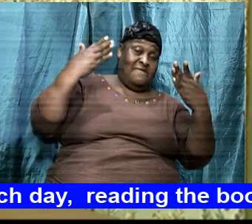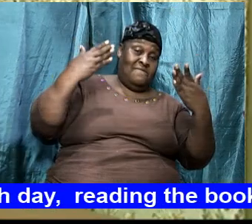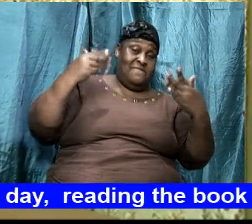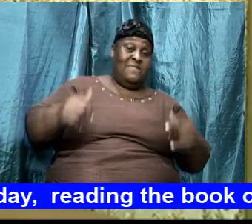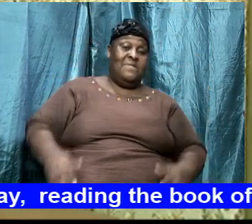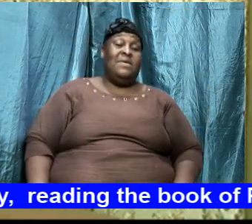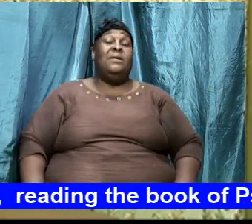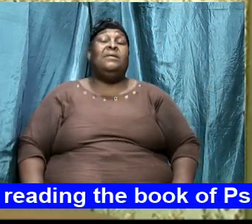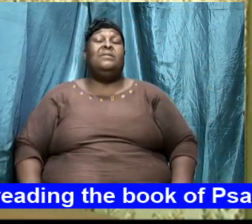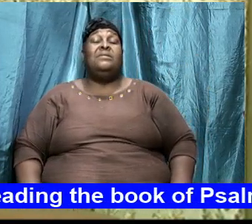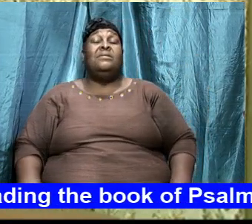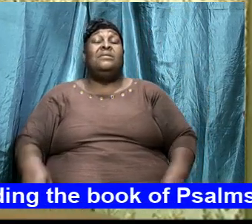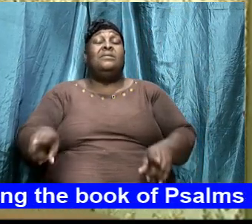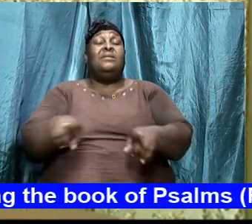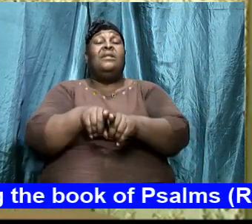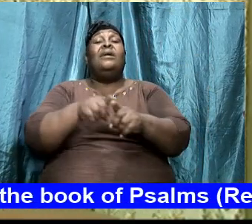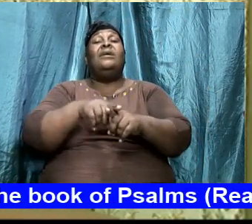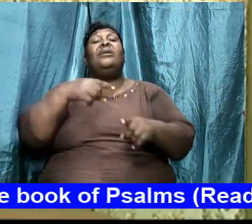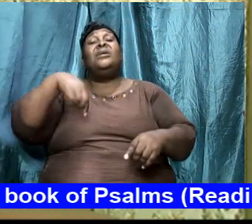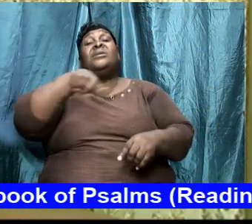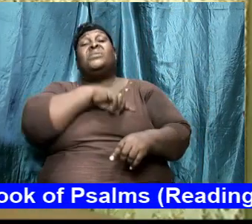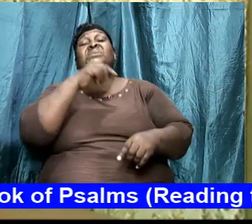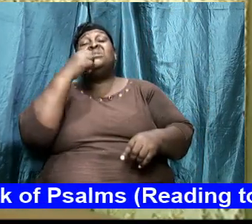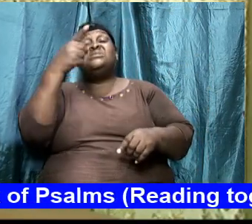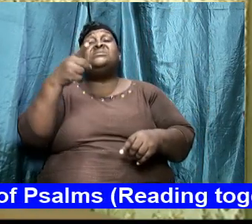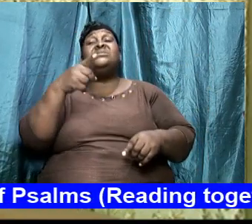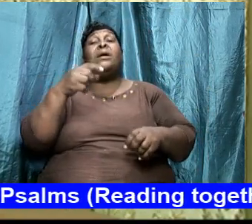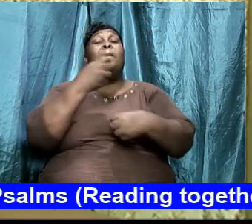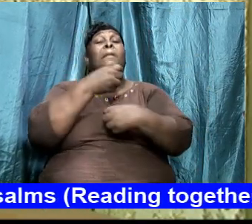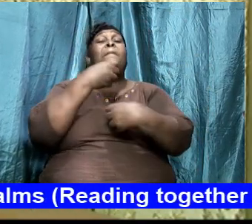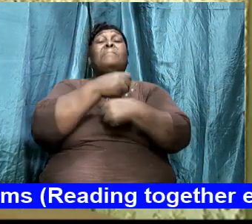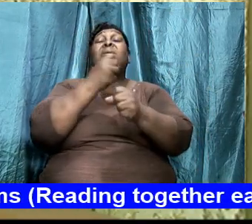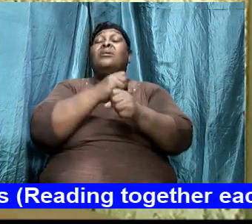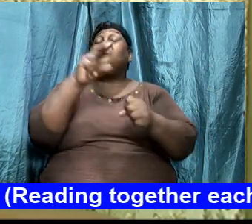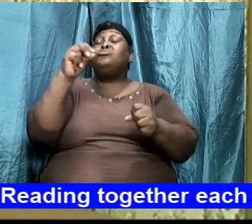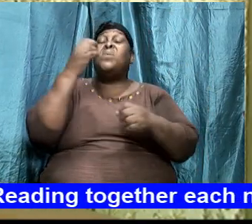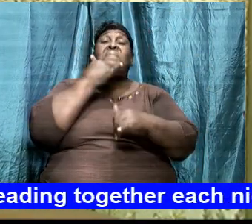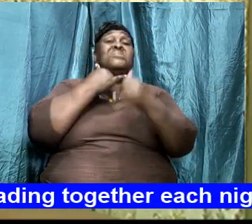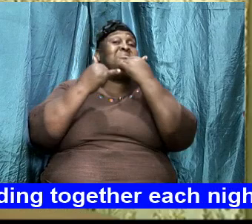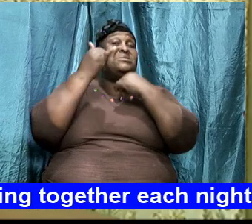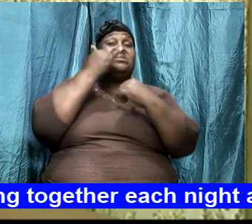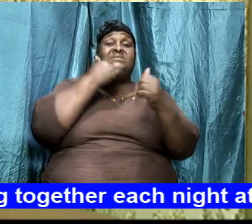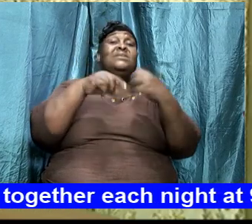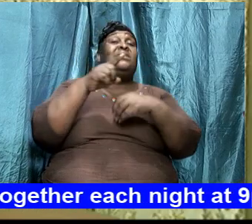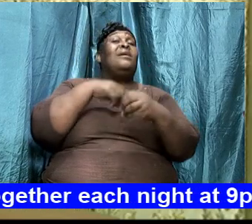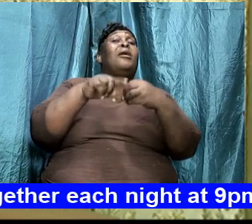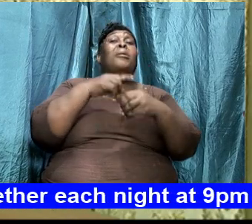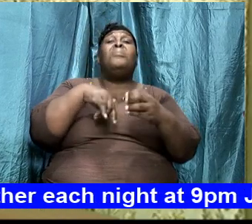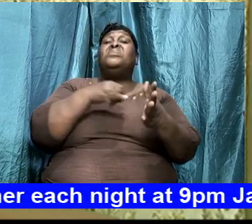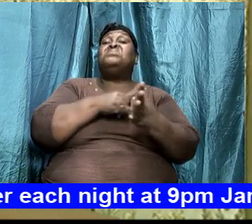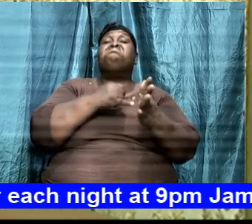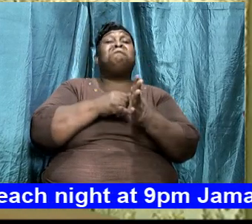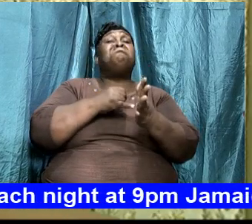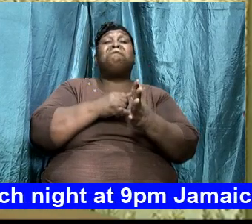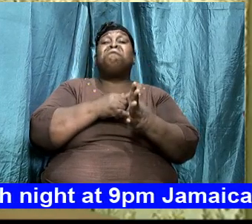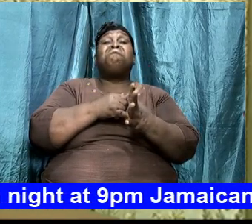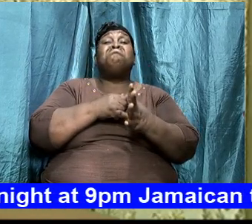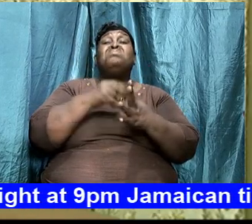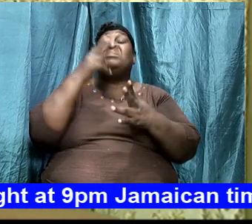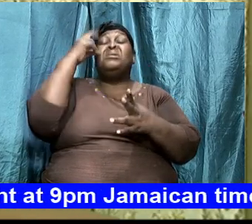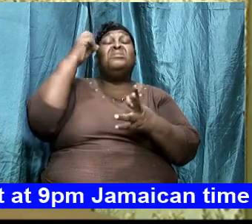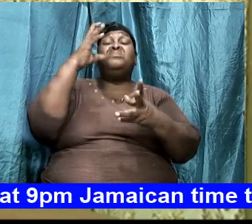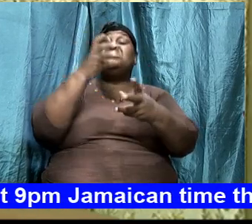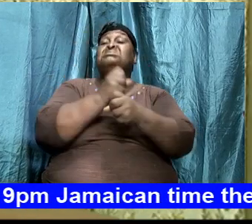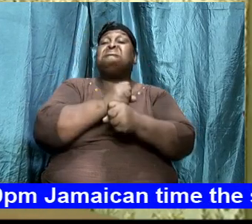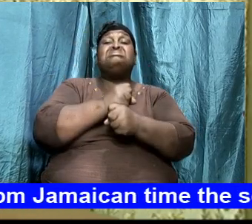like I said make no mistake about it the devil will take the battle at your doorstep the heart of the